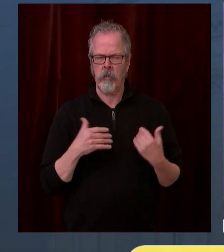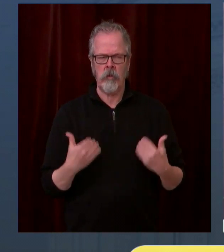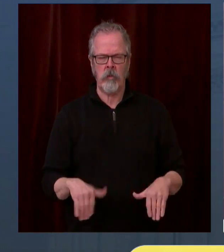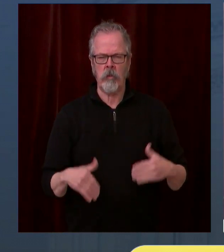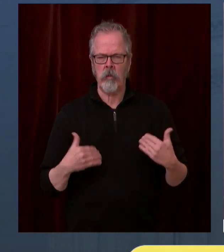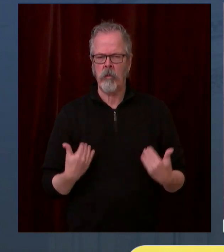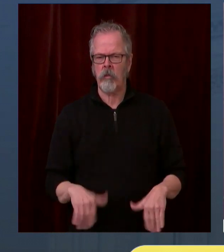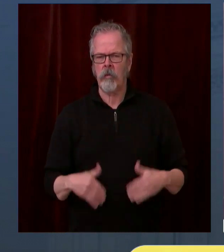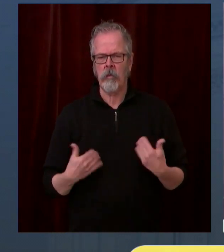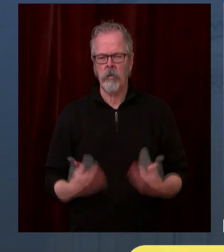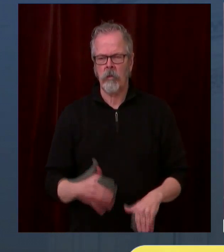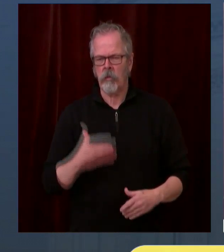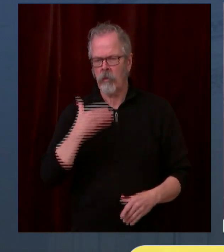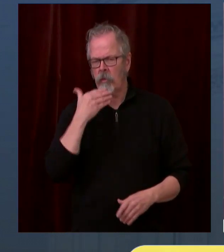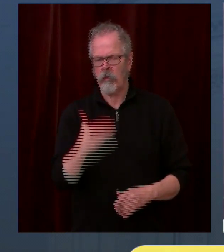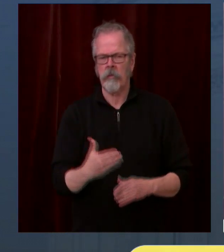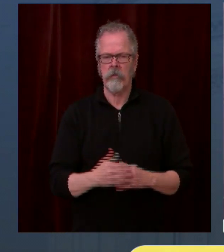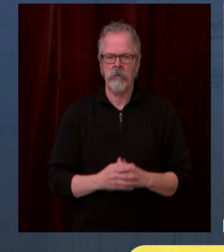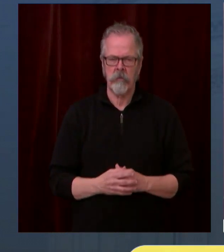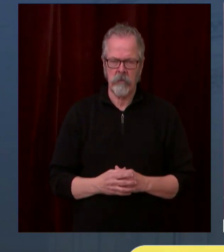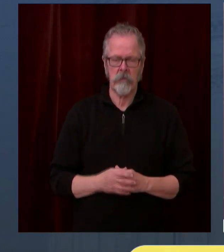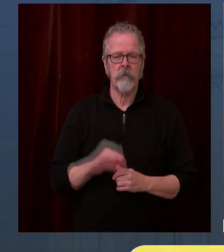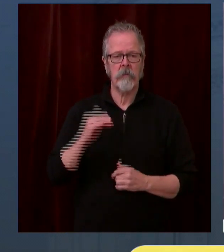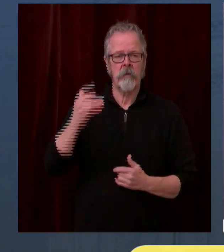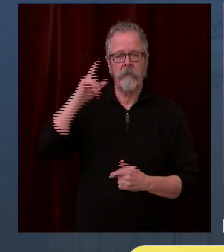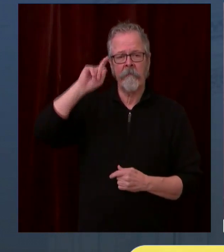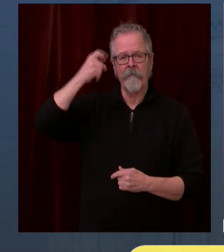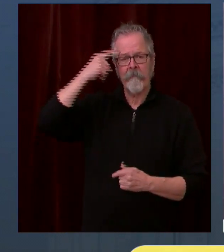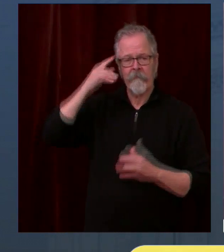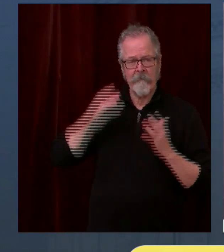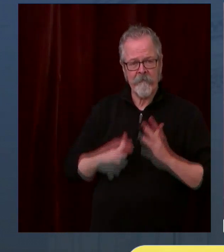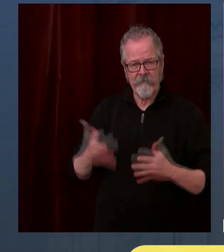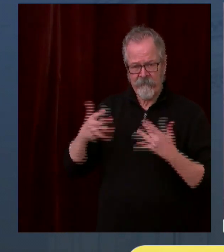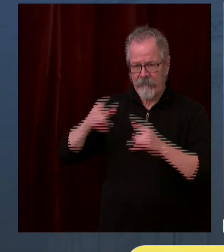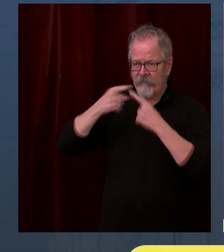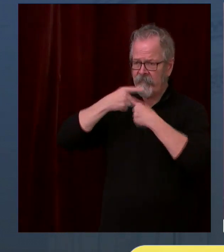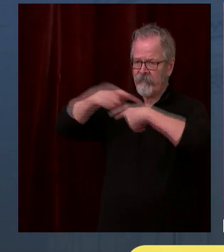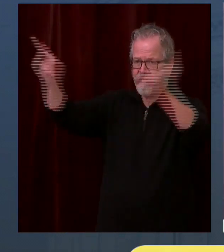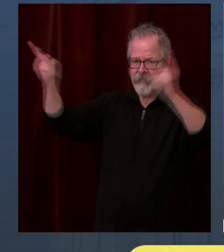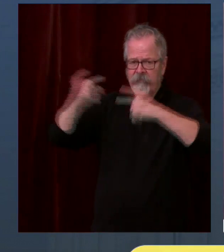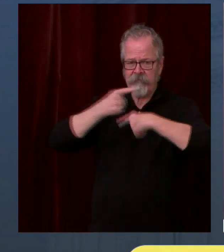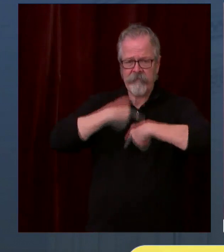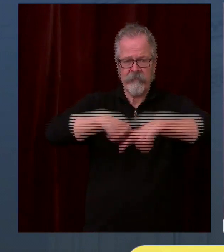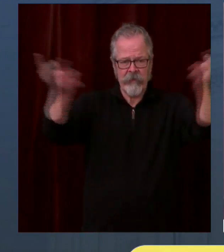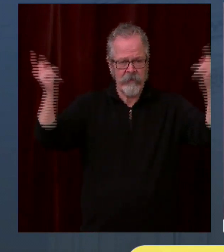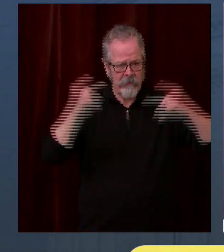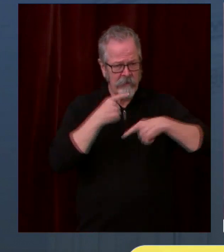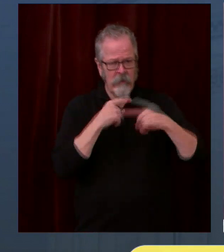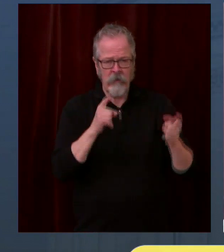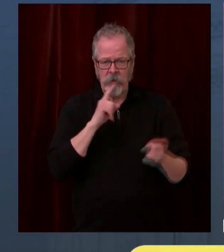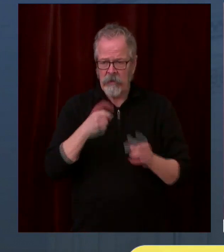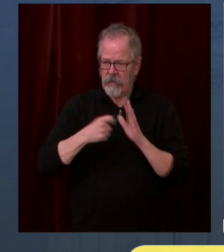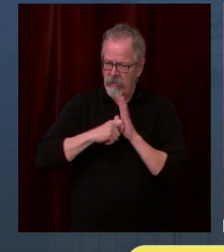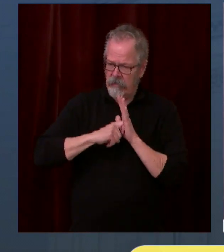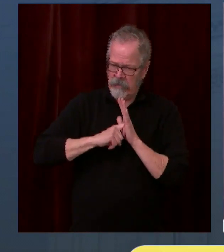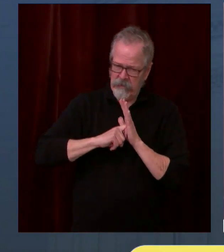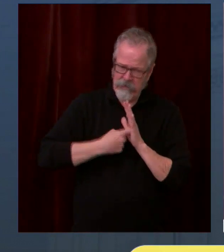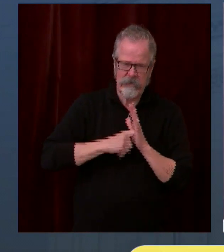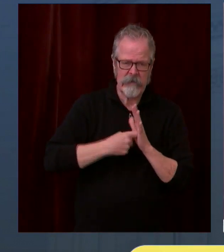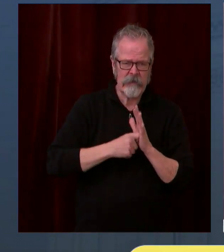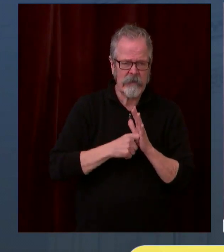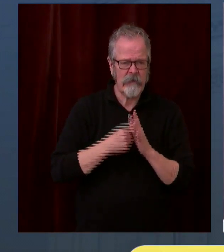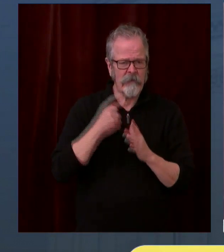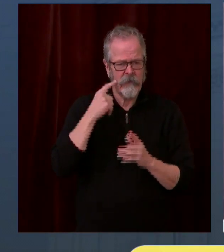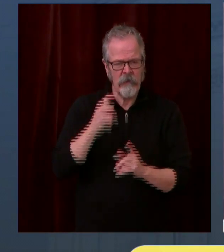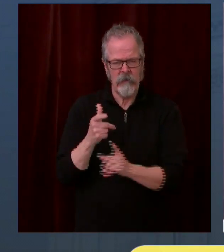ensure that vaccinations are in the arms of Washingtonians. These are life-saving tools, and